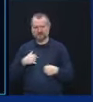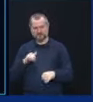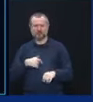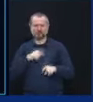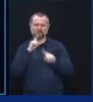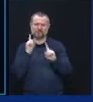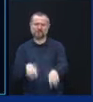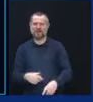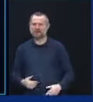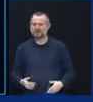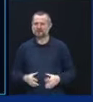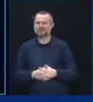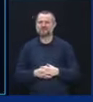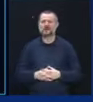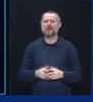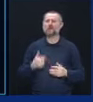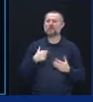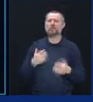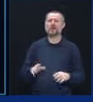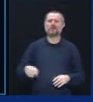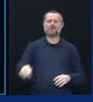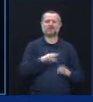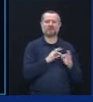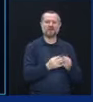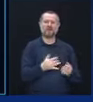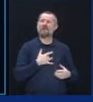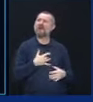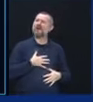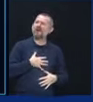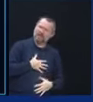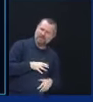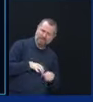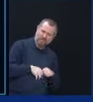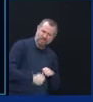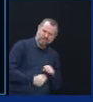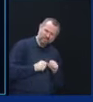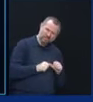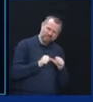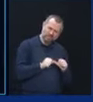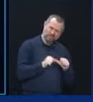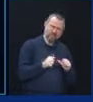I'm not going to allow the grief to be aggravated. I'm not going to do that.